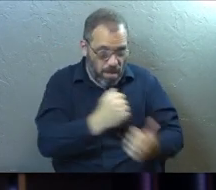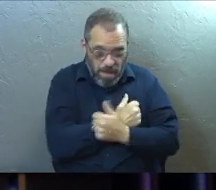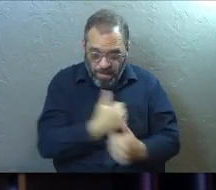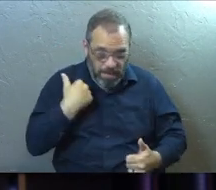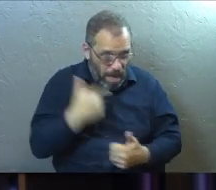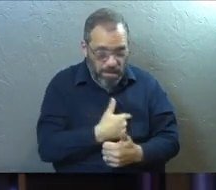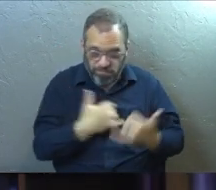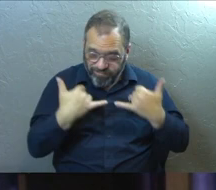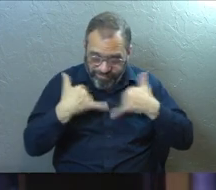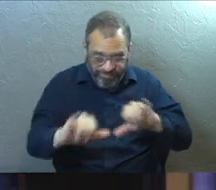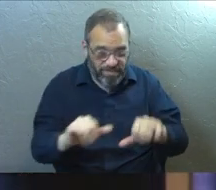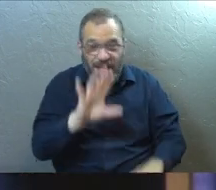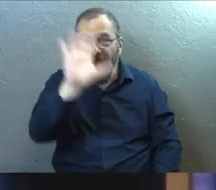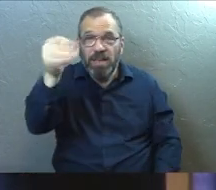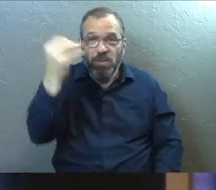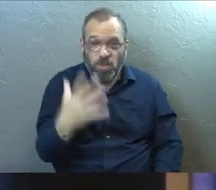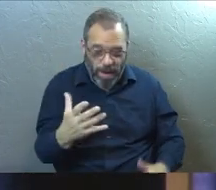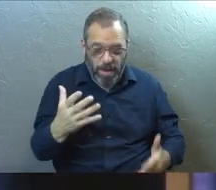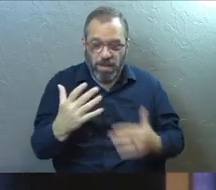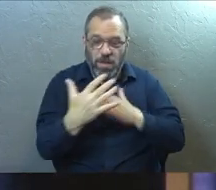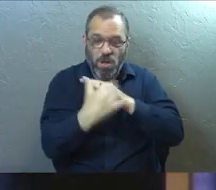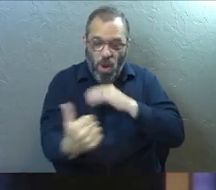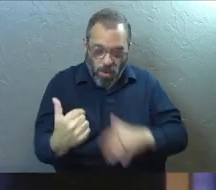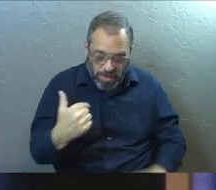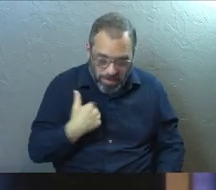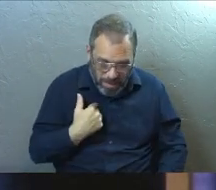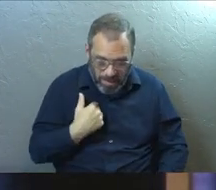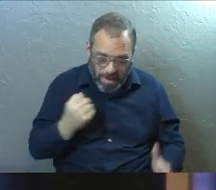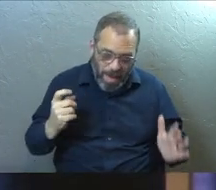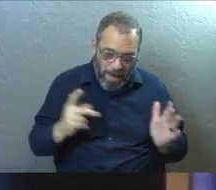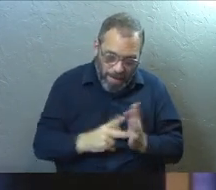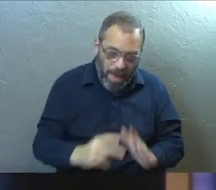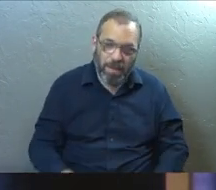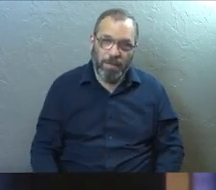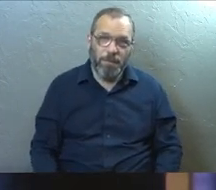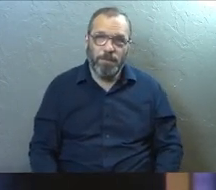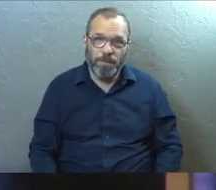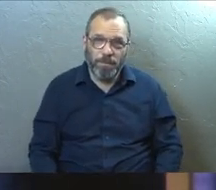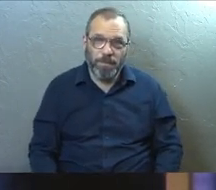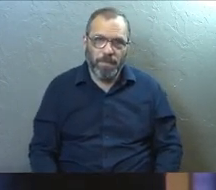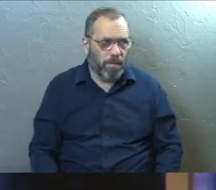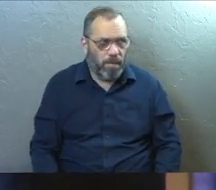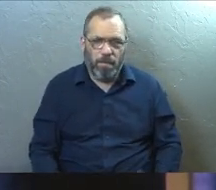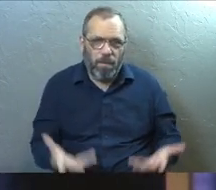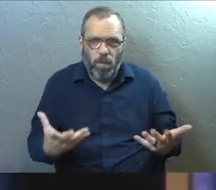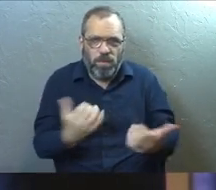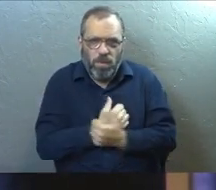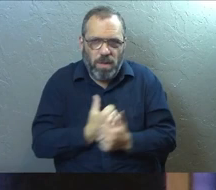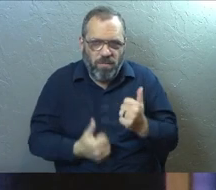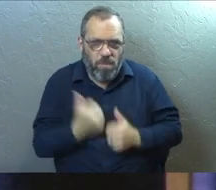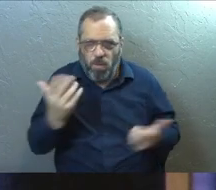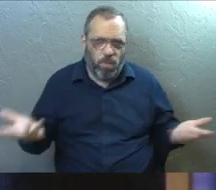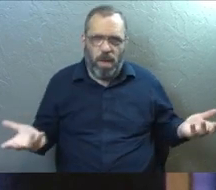loving us. His grace that gently calls me back. What do you love most?